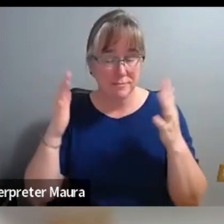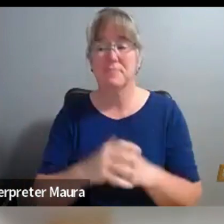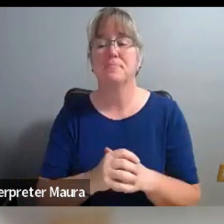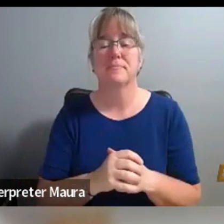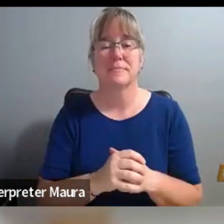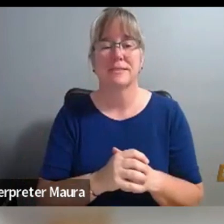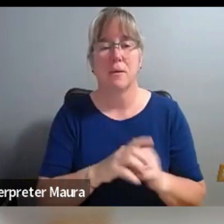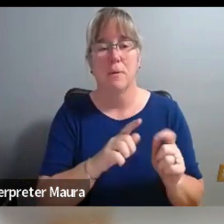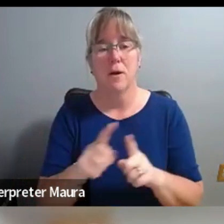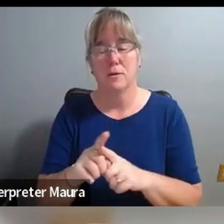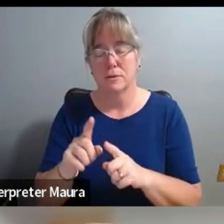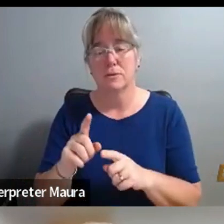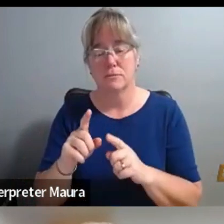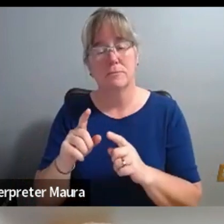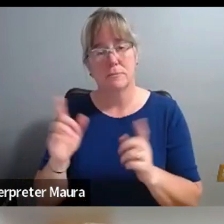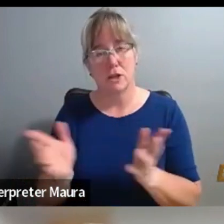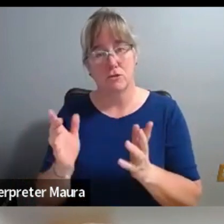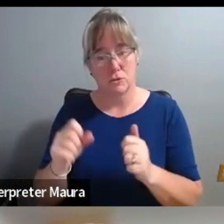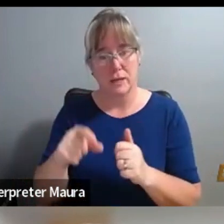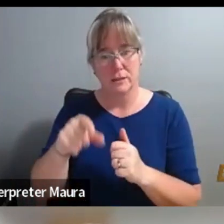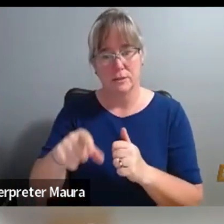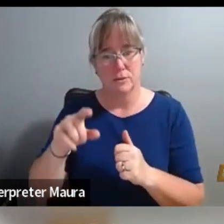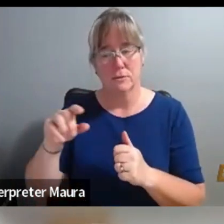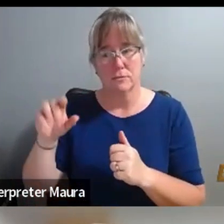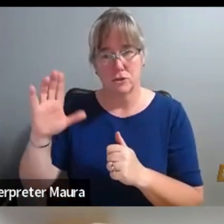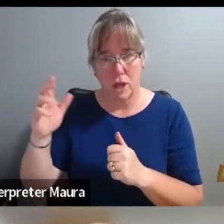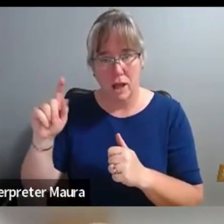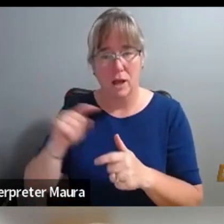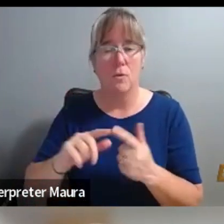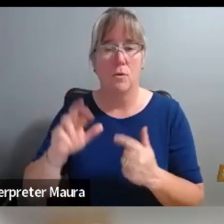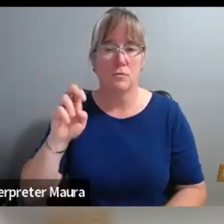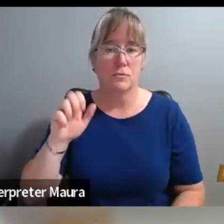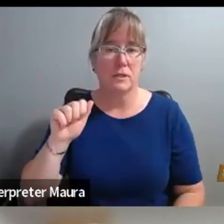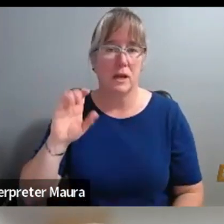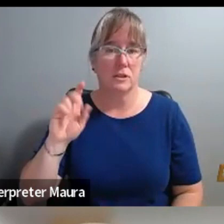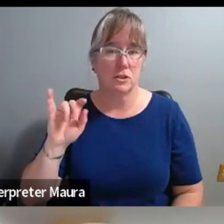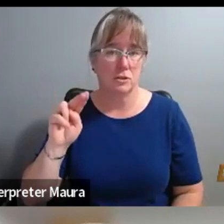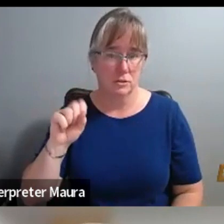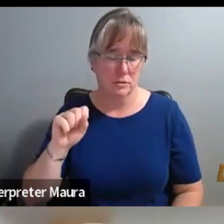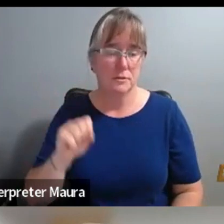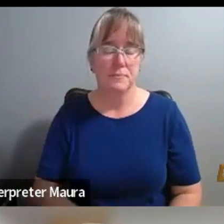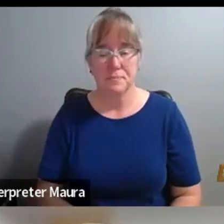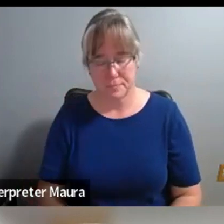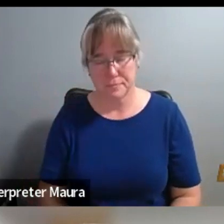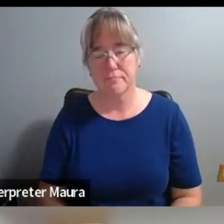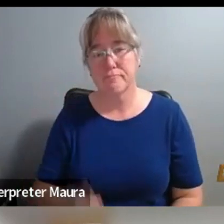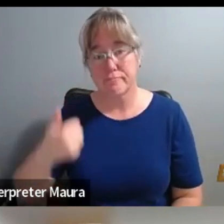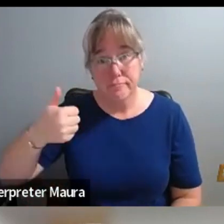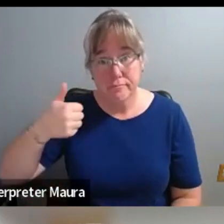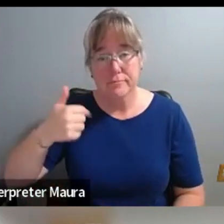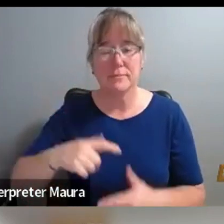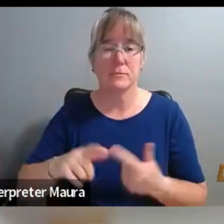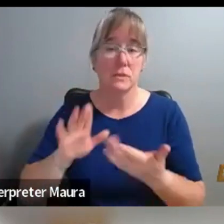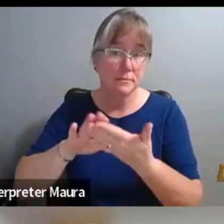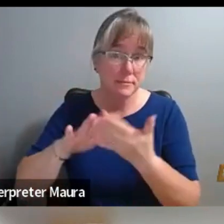encourage the use of reactions tools in the Zoom menu located at the bottom of your screen where you can offer thumbs up or